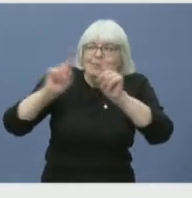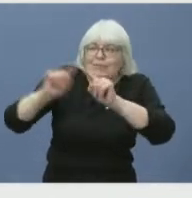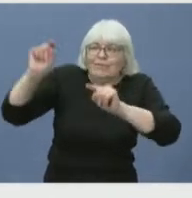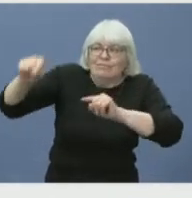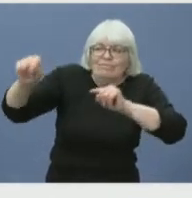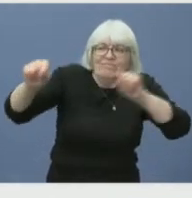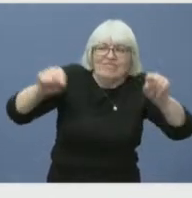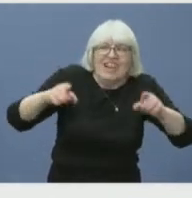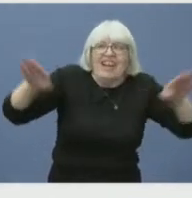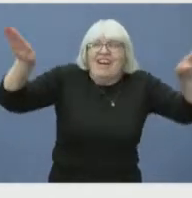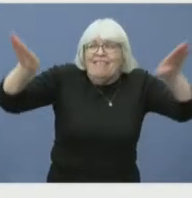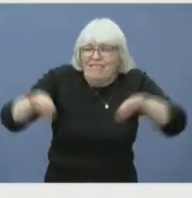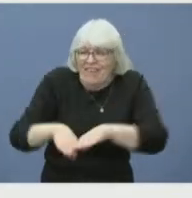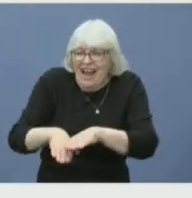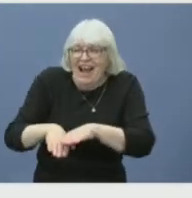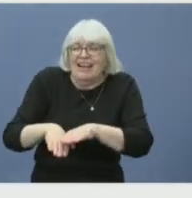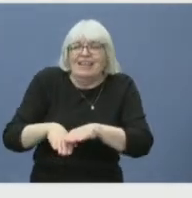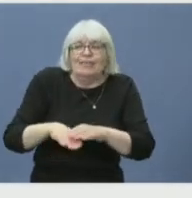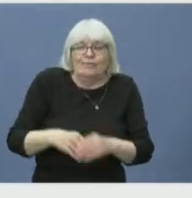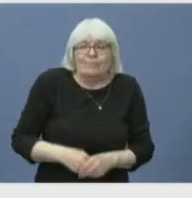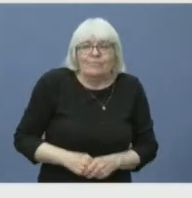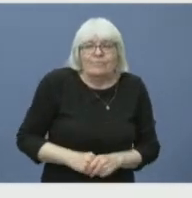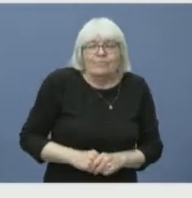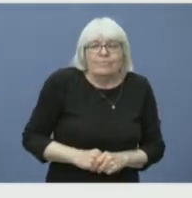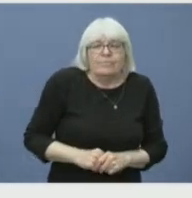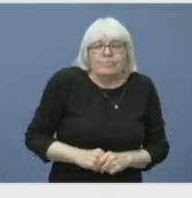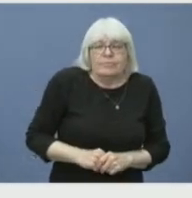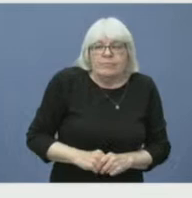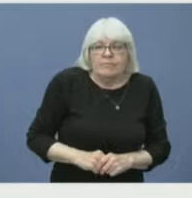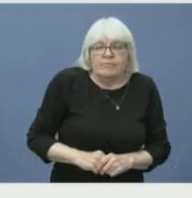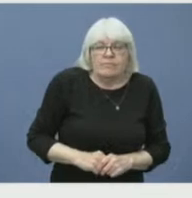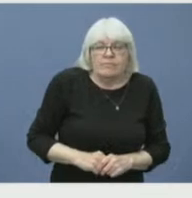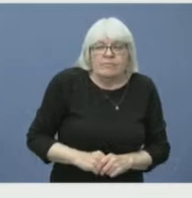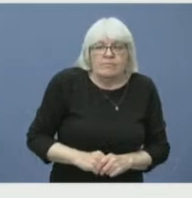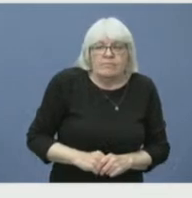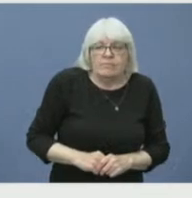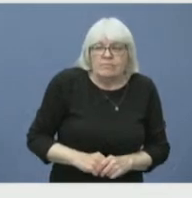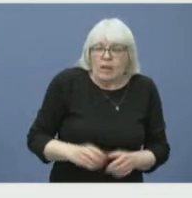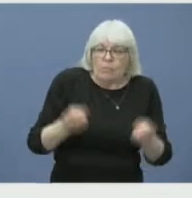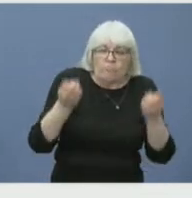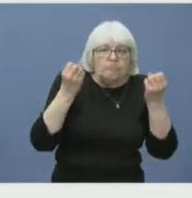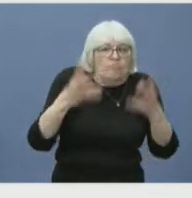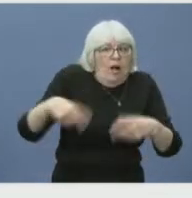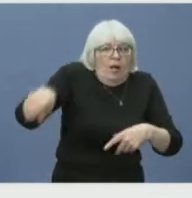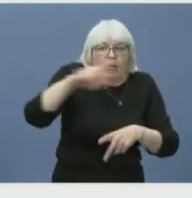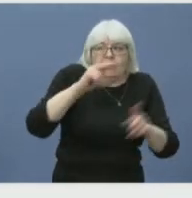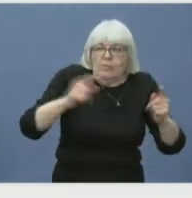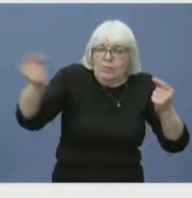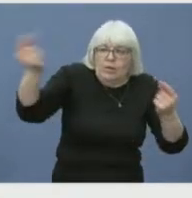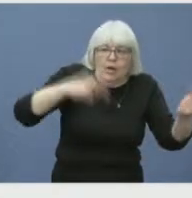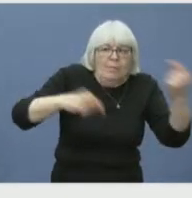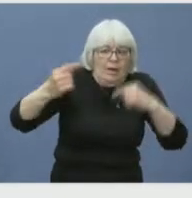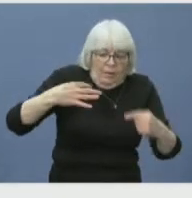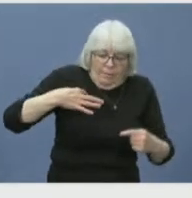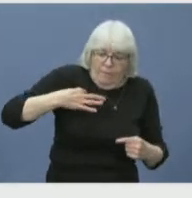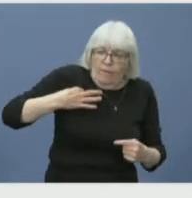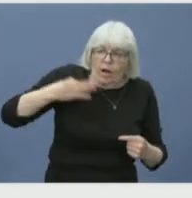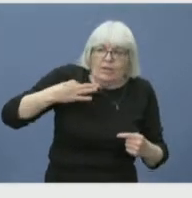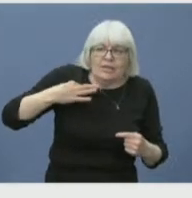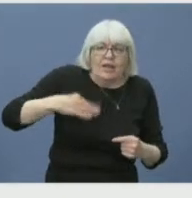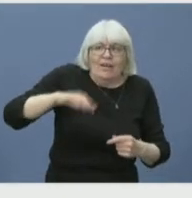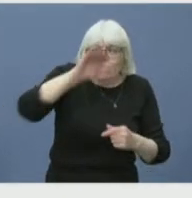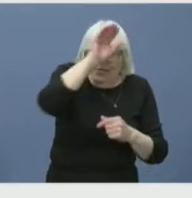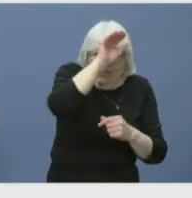with the C&D fire. So there's been a huge outpouring of support from volunteer sectors all over the process, even if it wasn't a